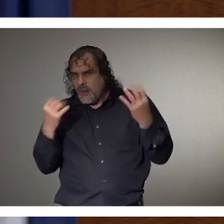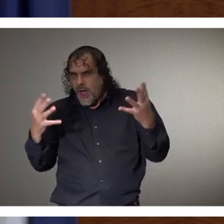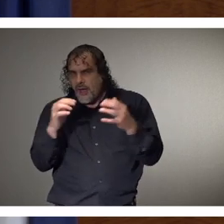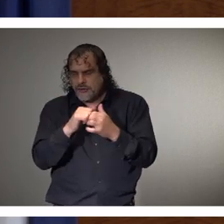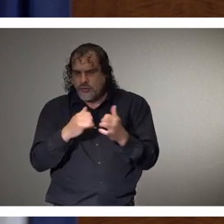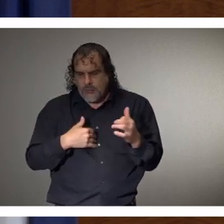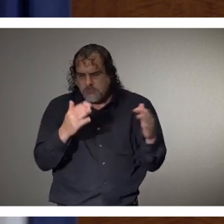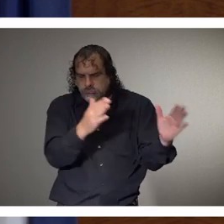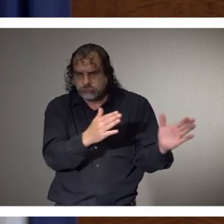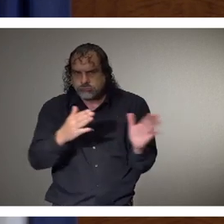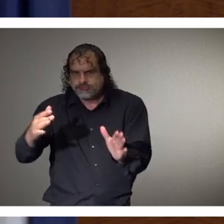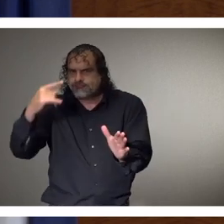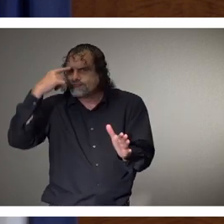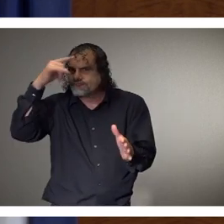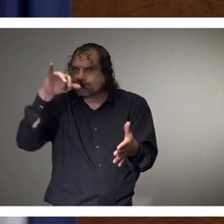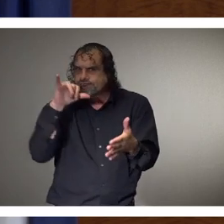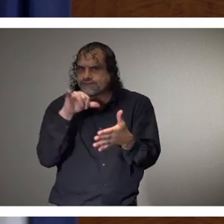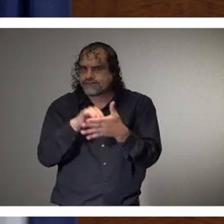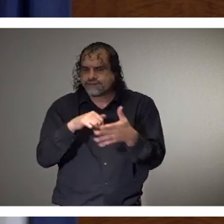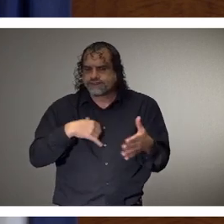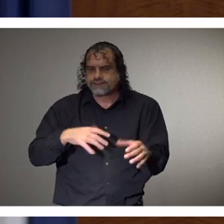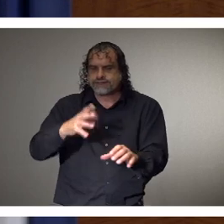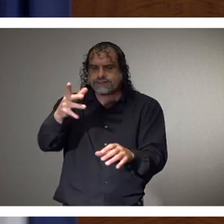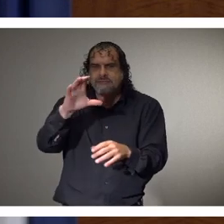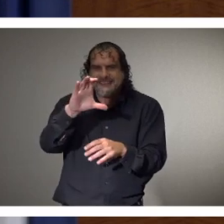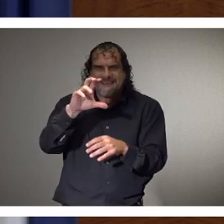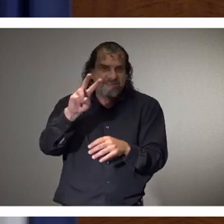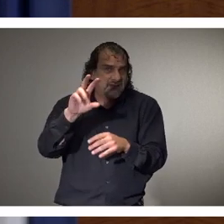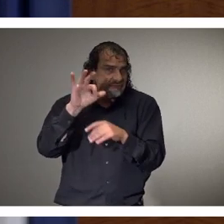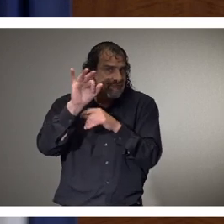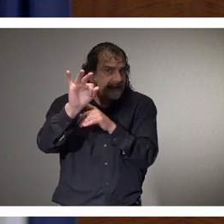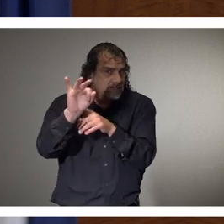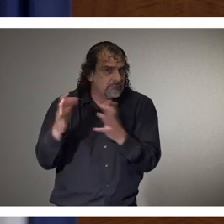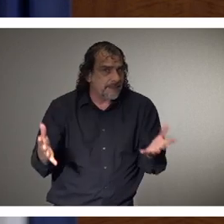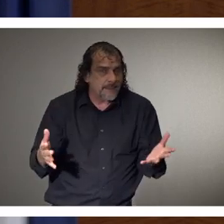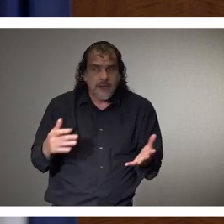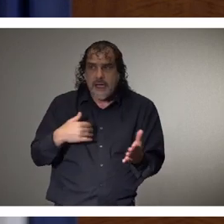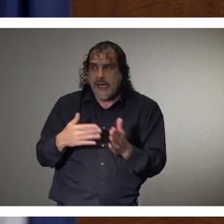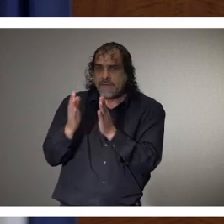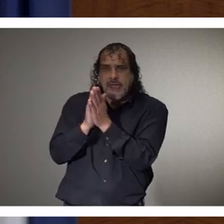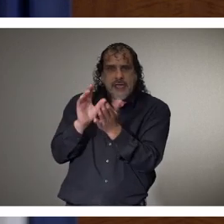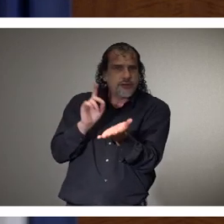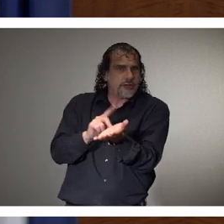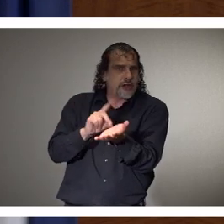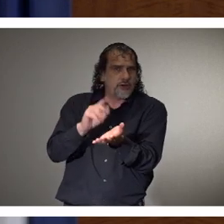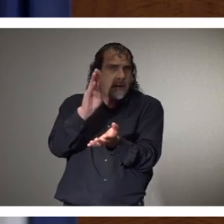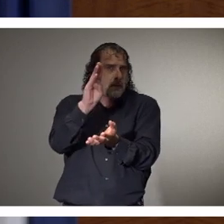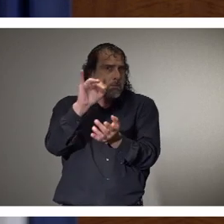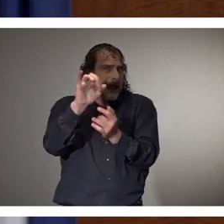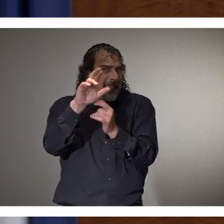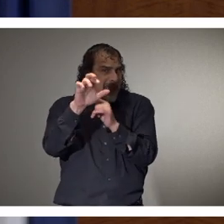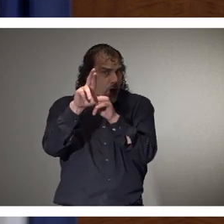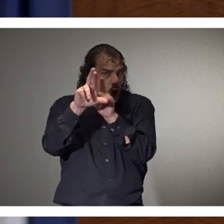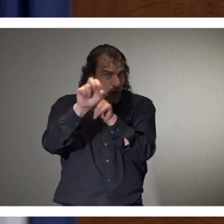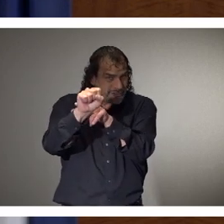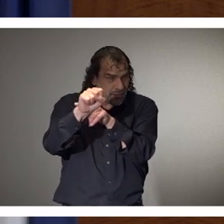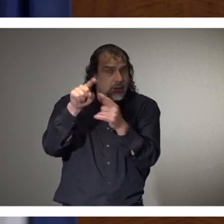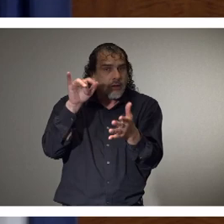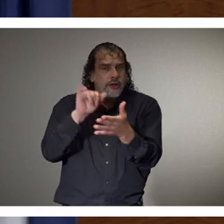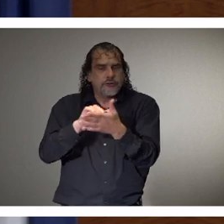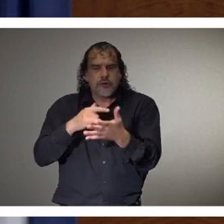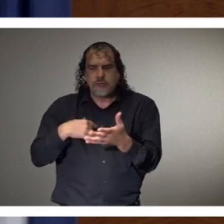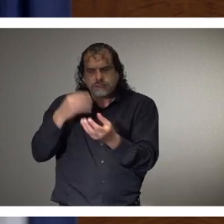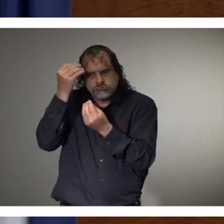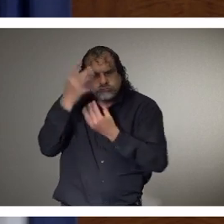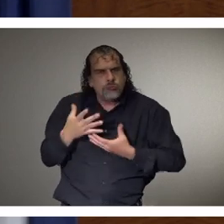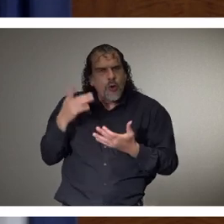in addition to COVID-19. At this time, I've asked Dr. Byers, uh, to give us an update from the health department's perspective